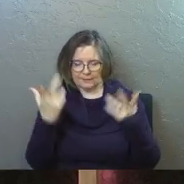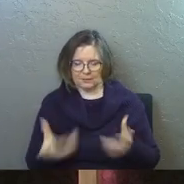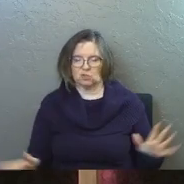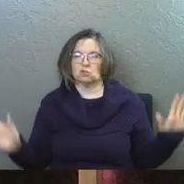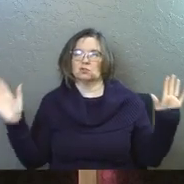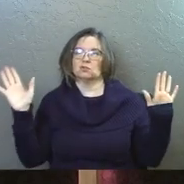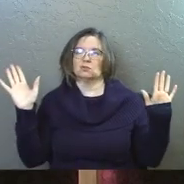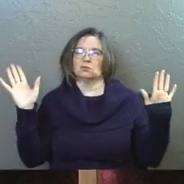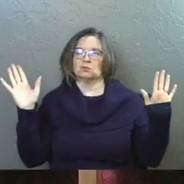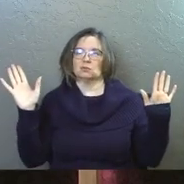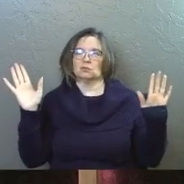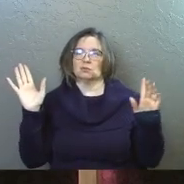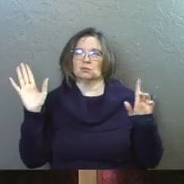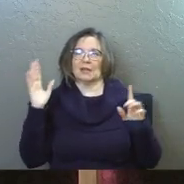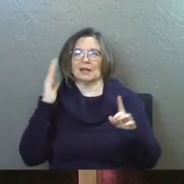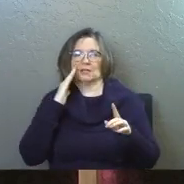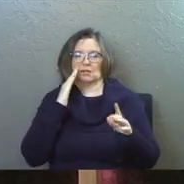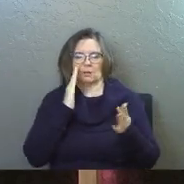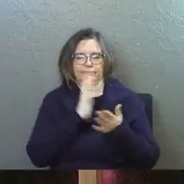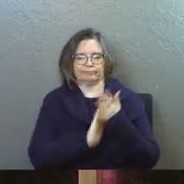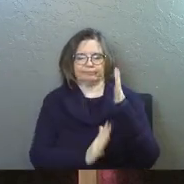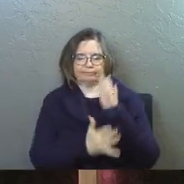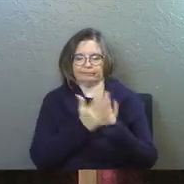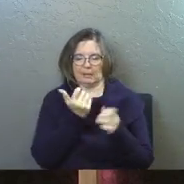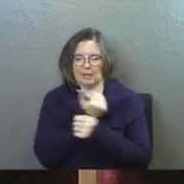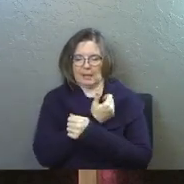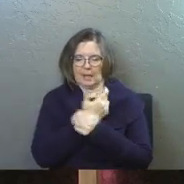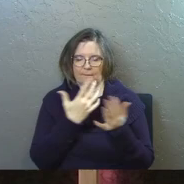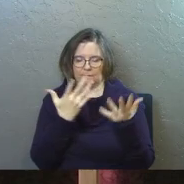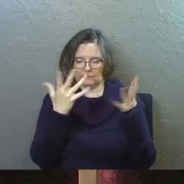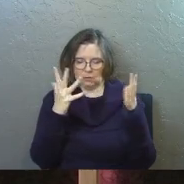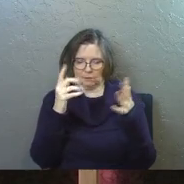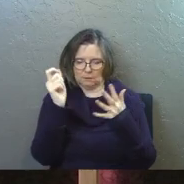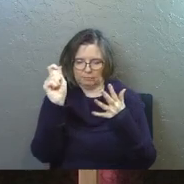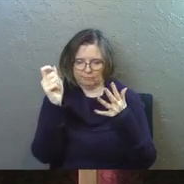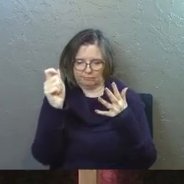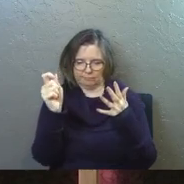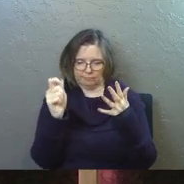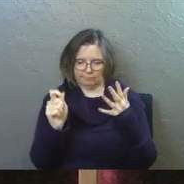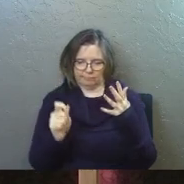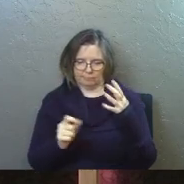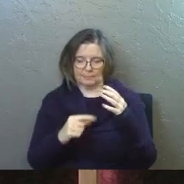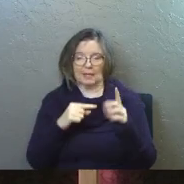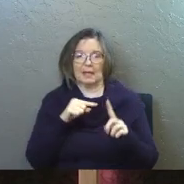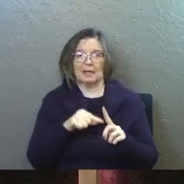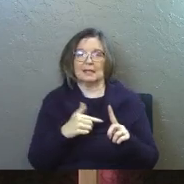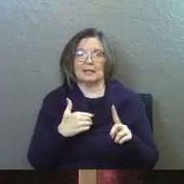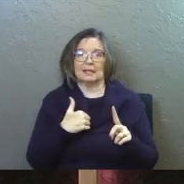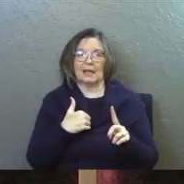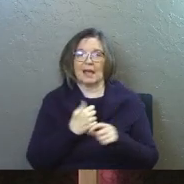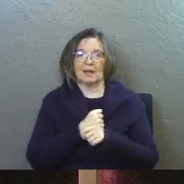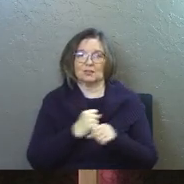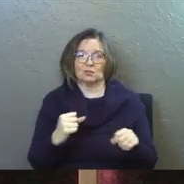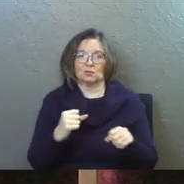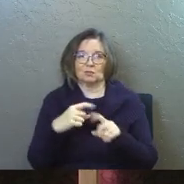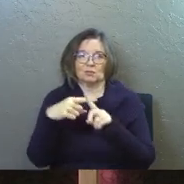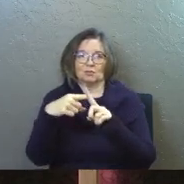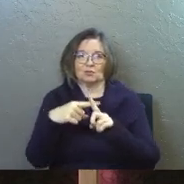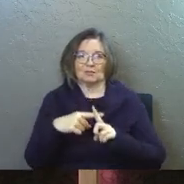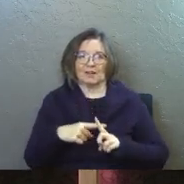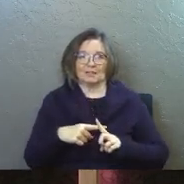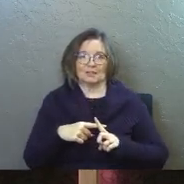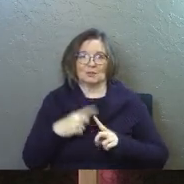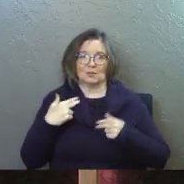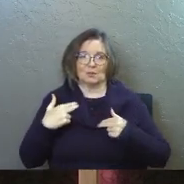finished and he knows he's done everything God the father told him to do. And he has rescued humanity